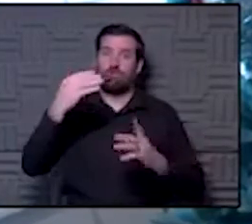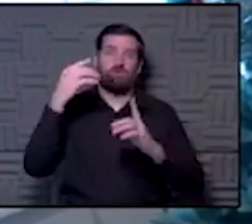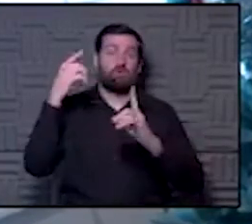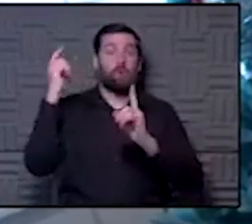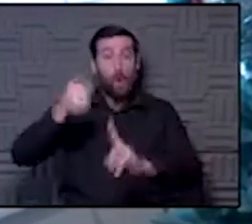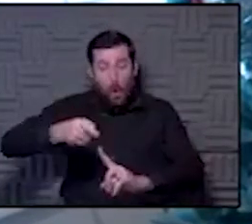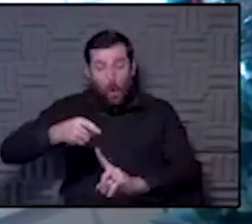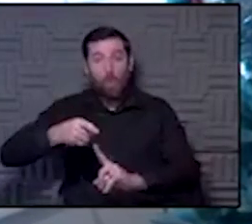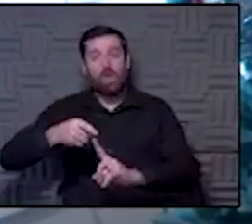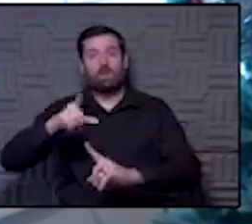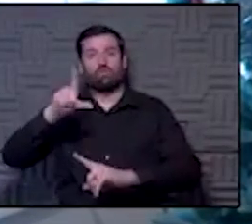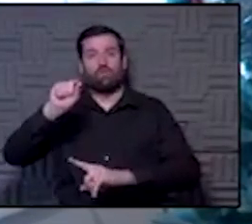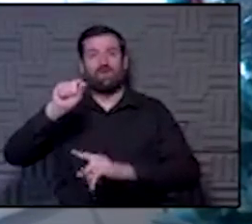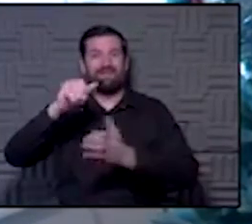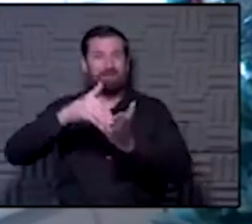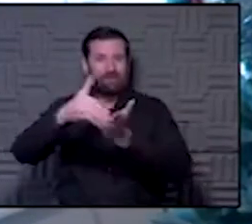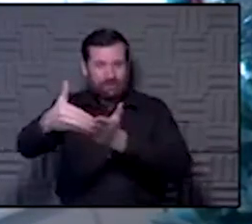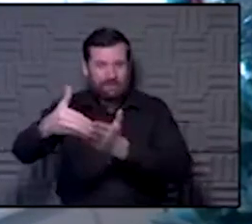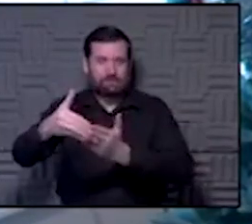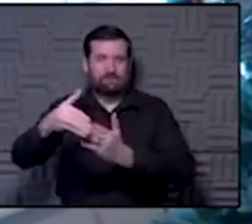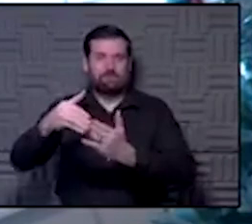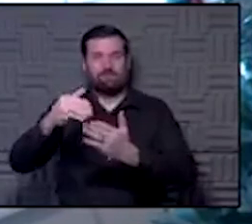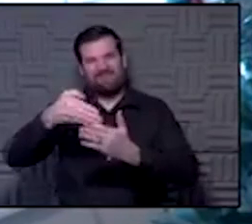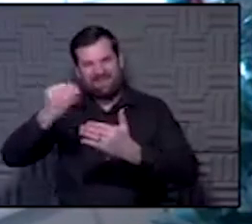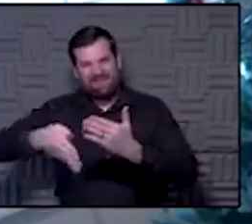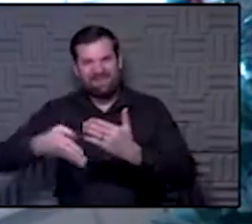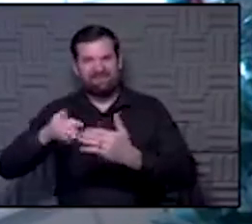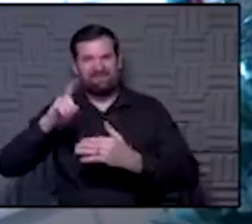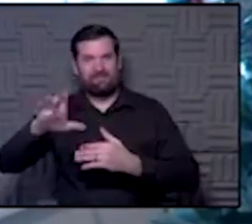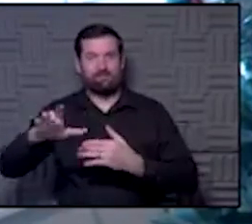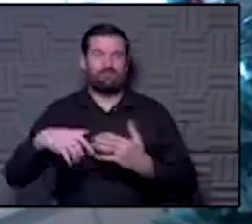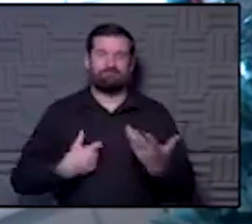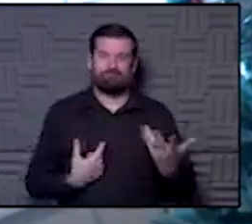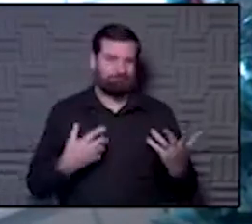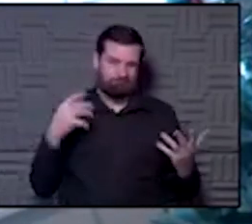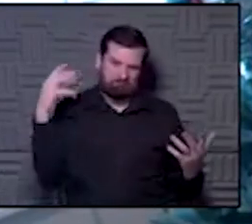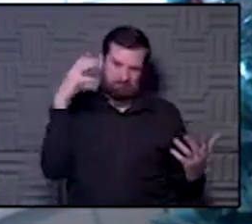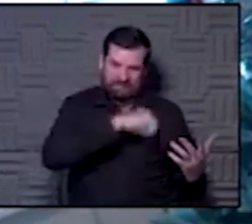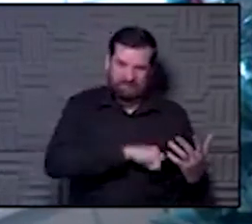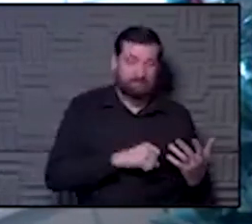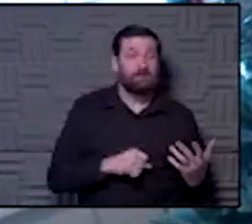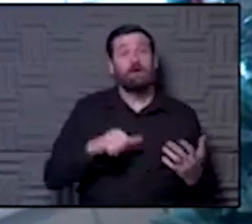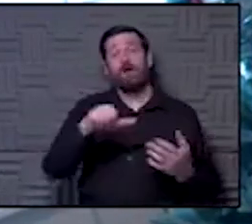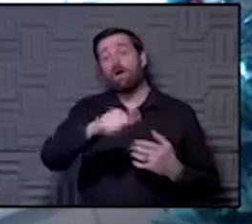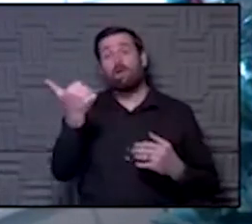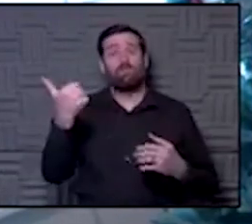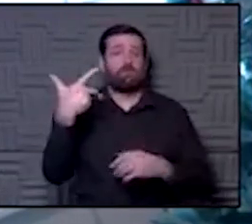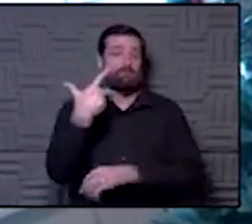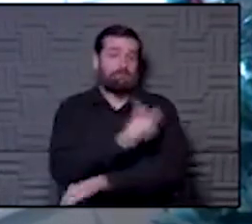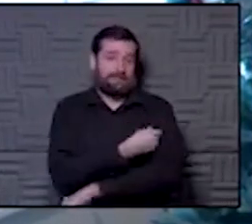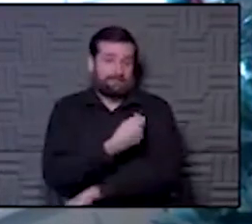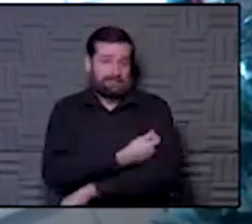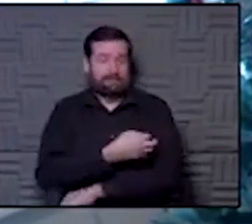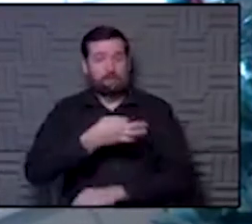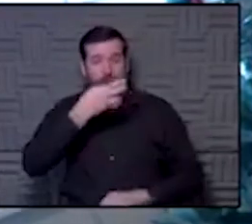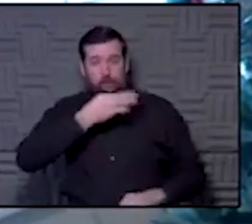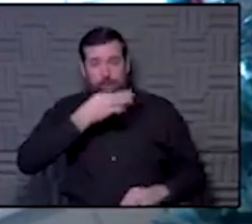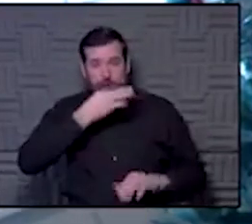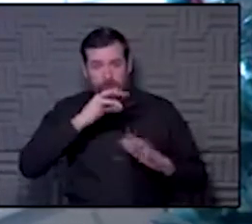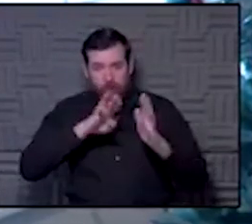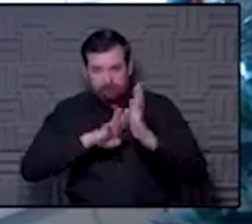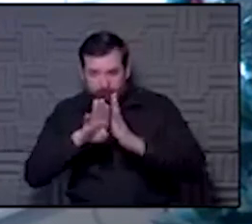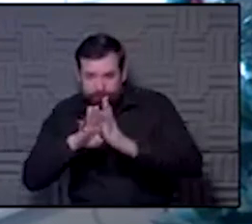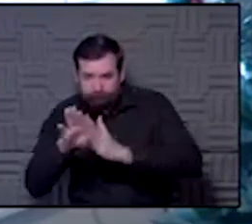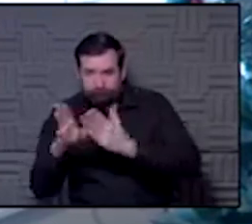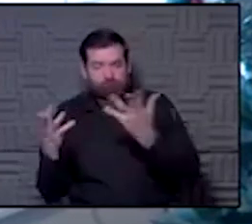20 million by the end of the year, so we obviously missed that. There are some other vaccines on the horizon, and some of them are being